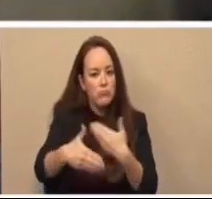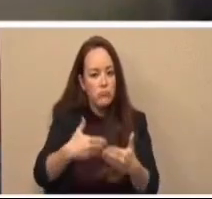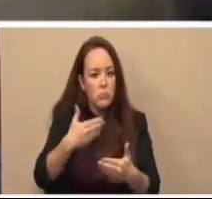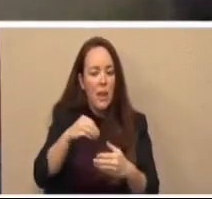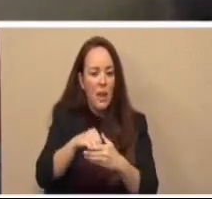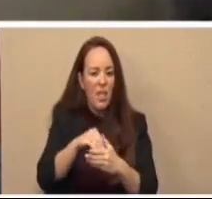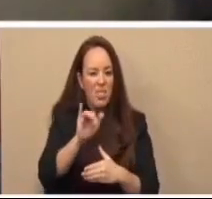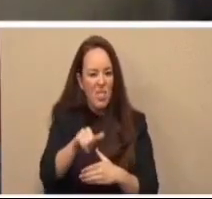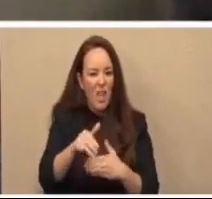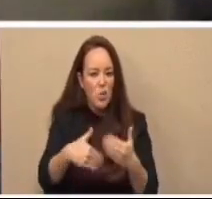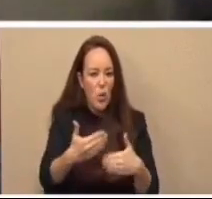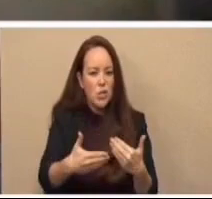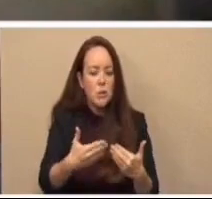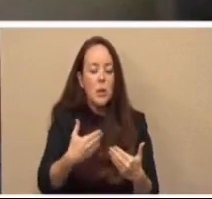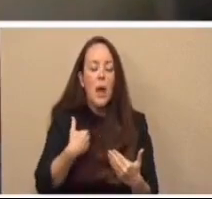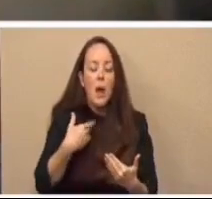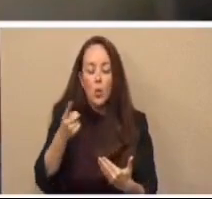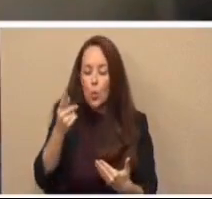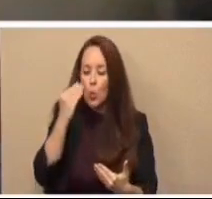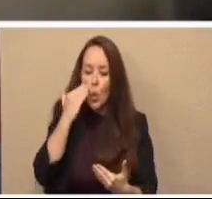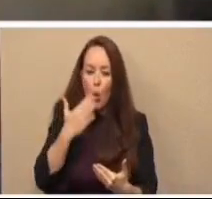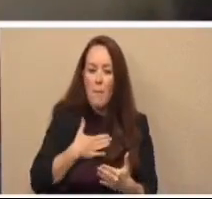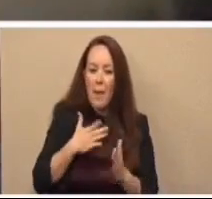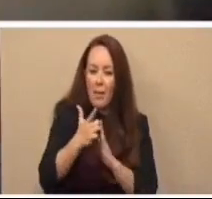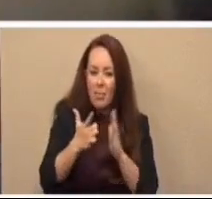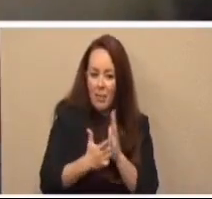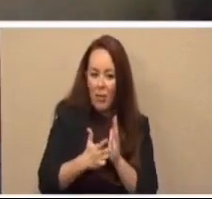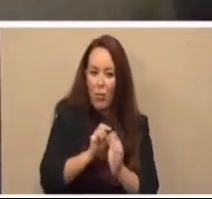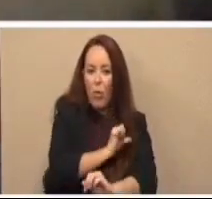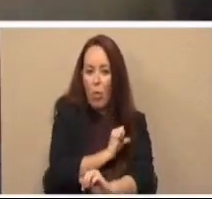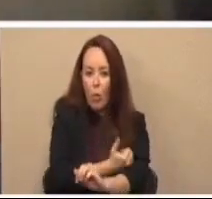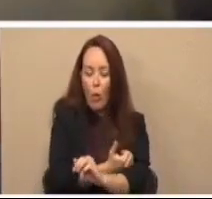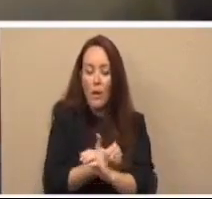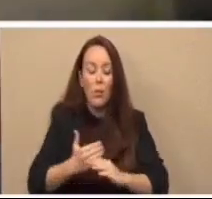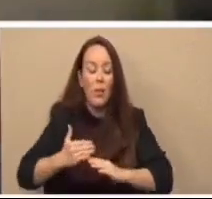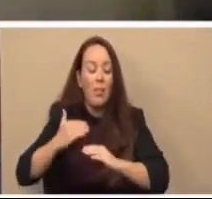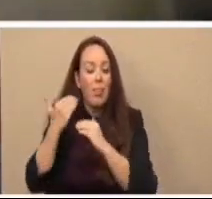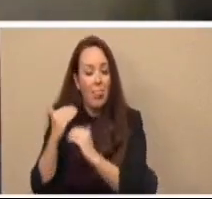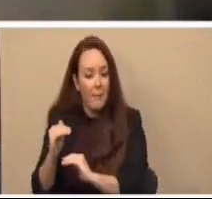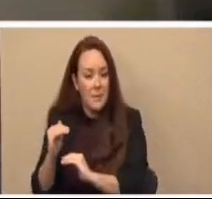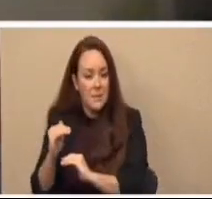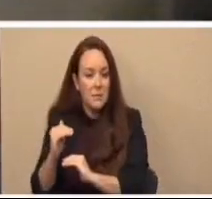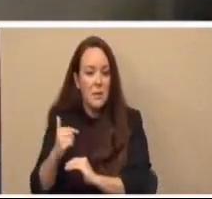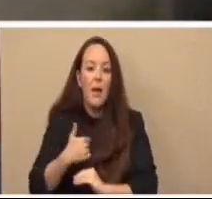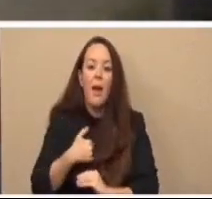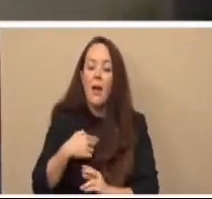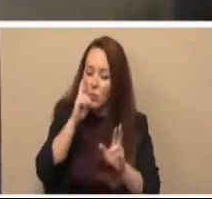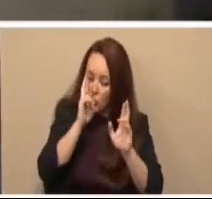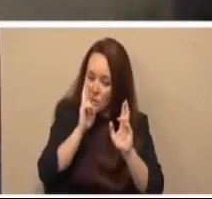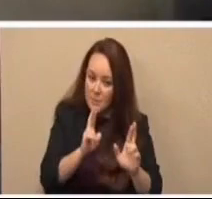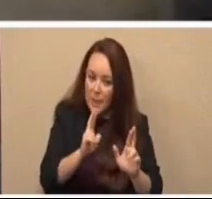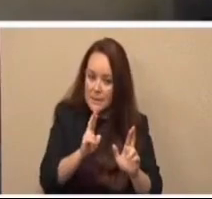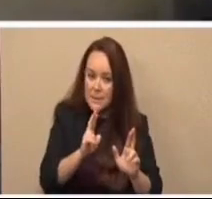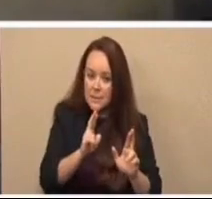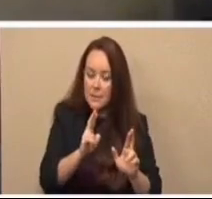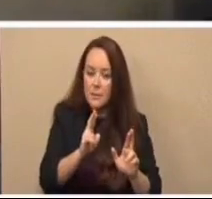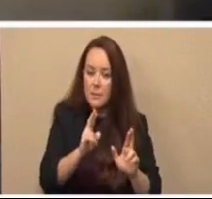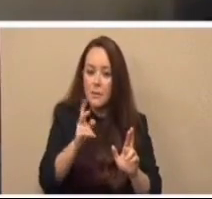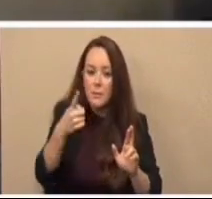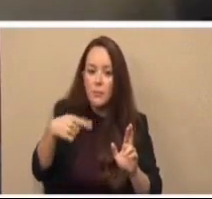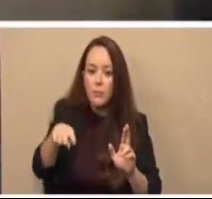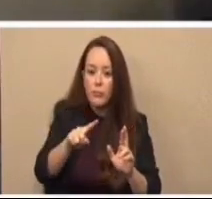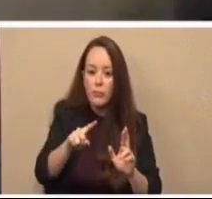direction. As you know, my legal authority was limited, and I have respected the